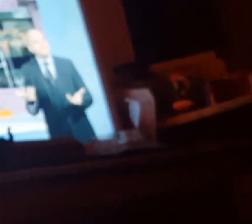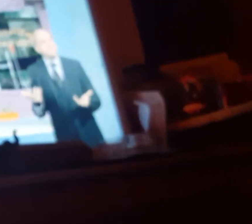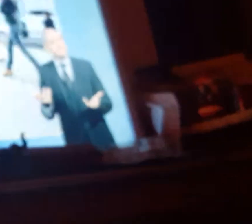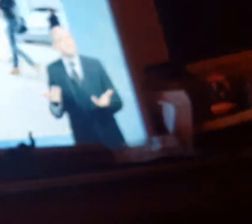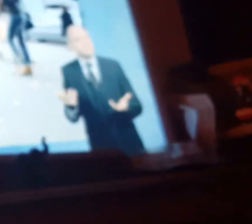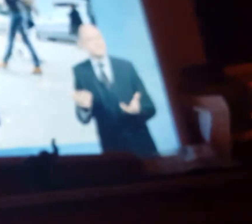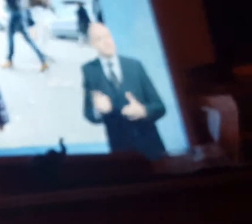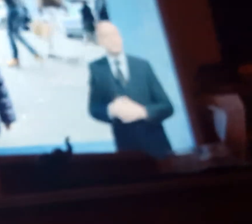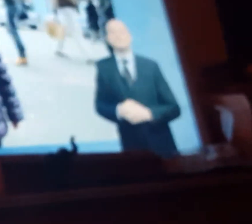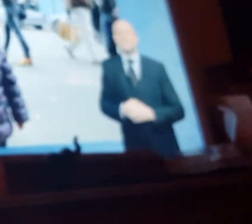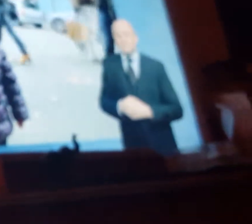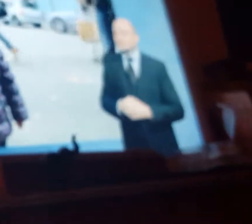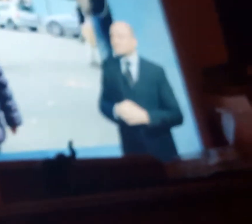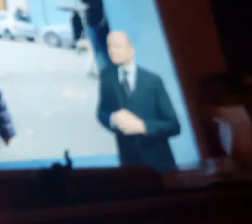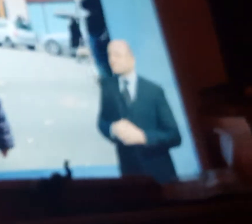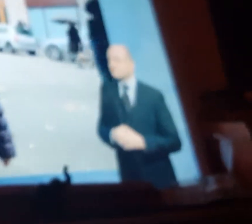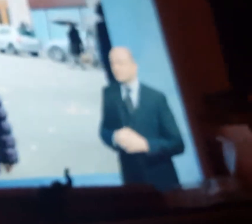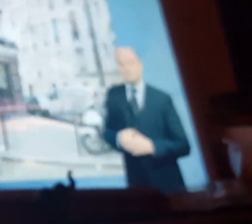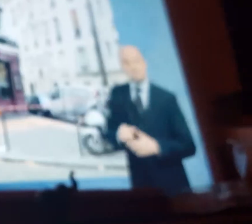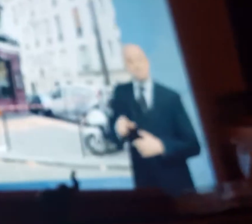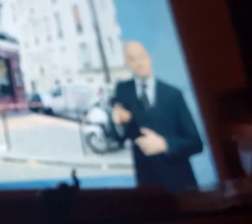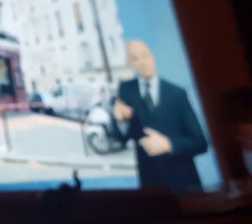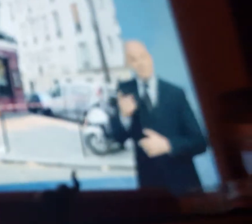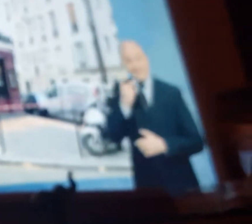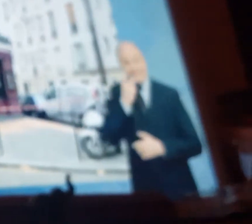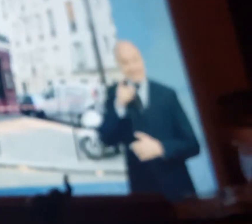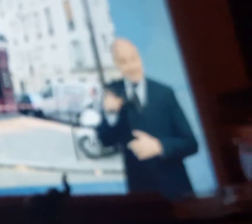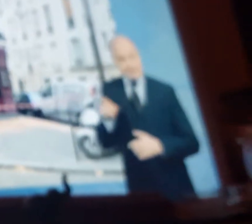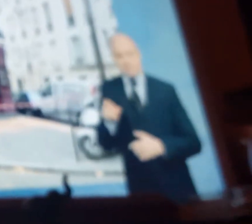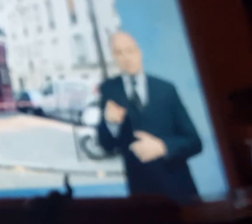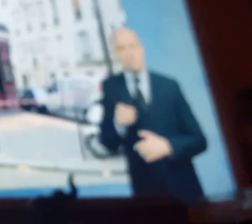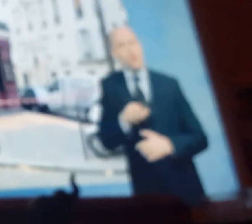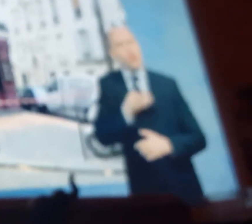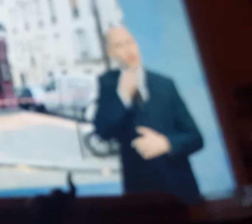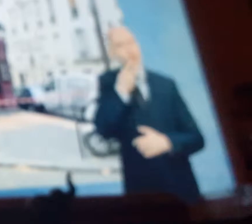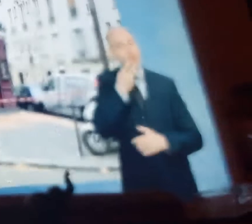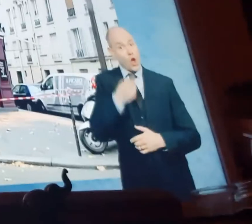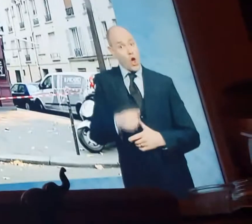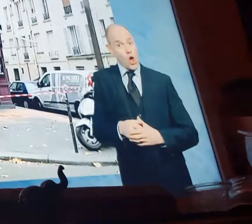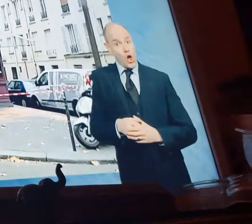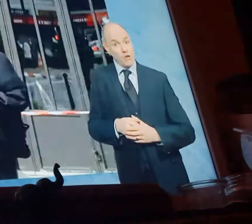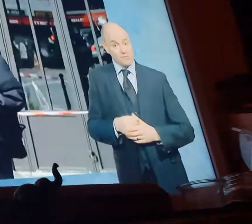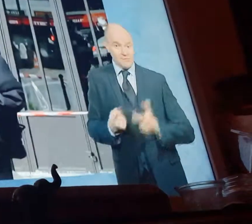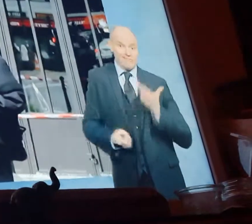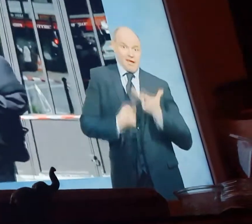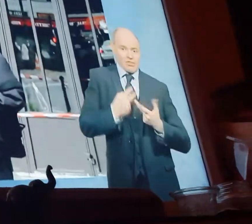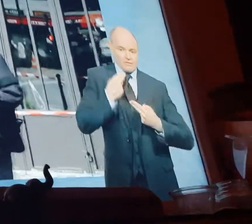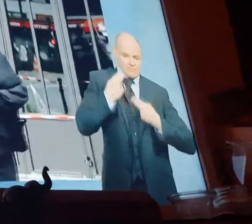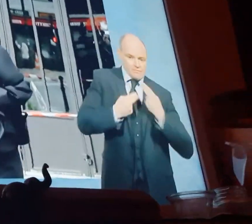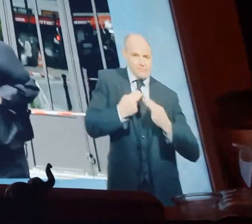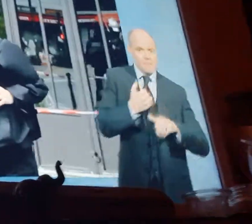A few streets of the south is the Rue de la Fontaine en Roi, where the killing continues.